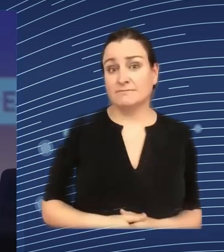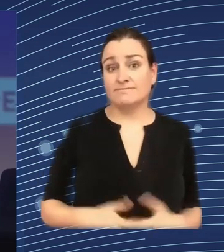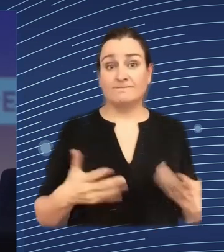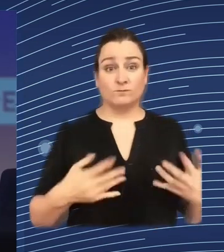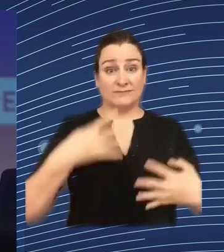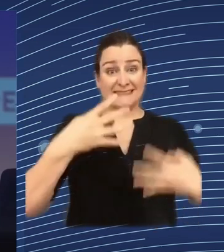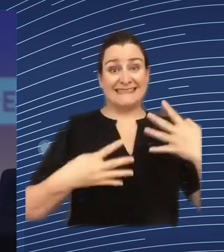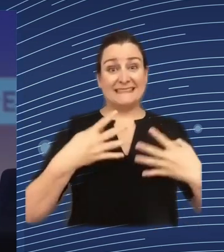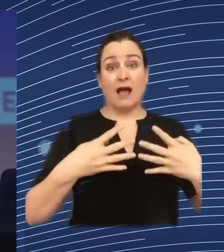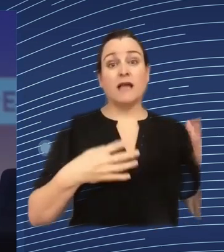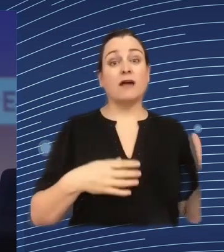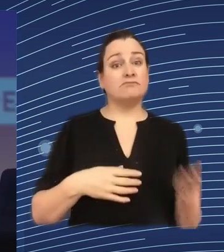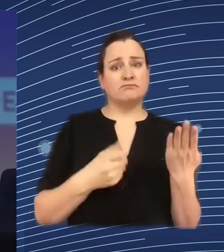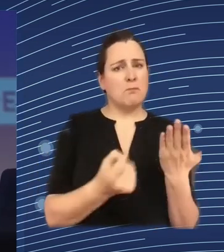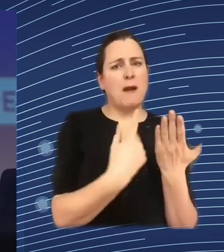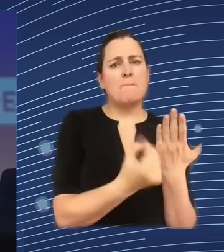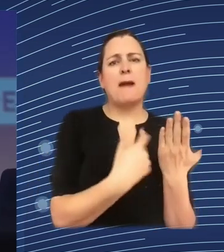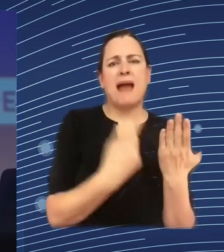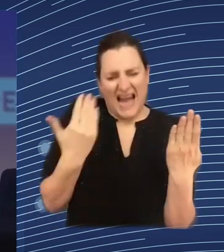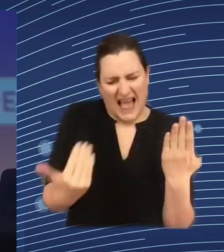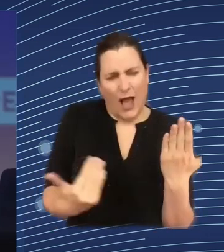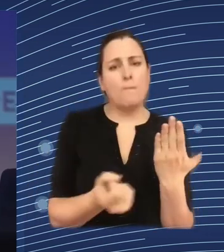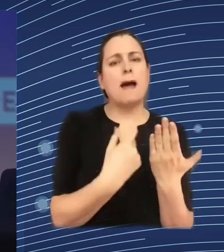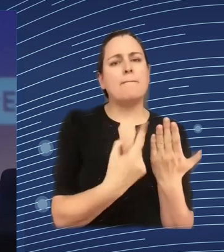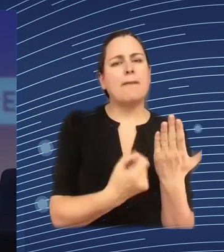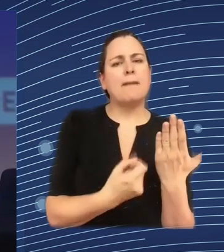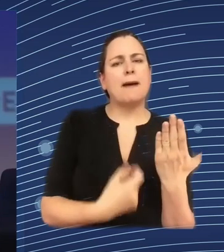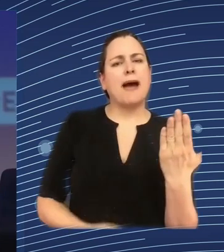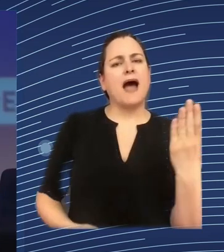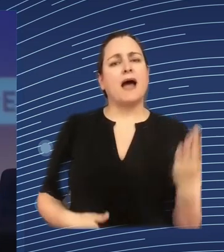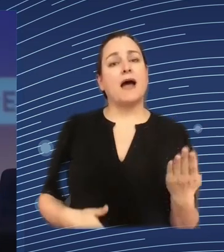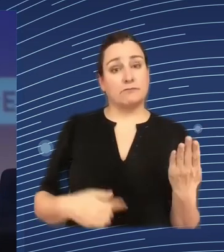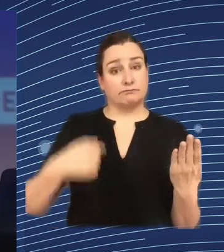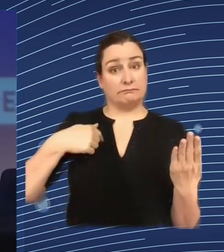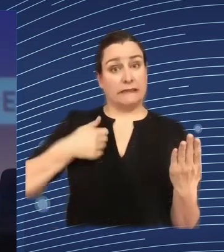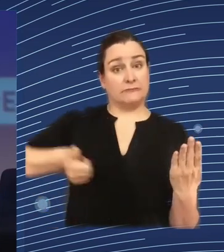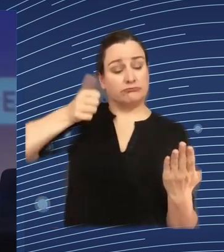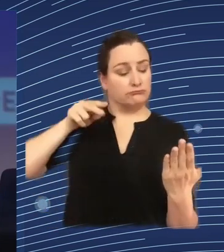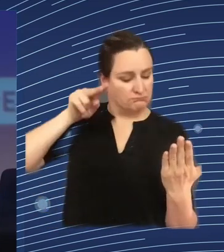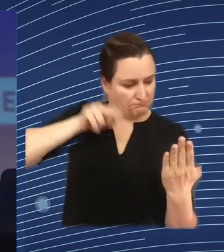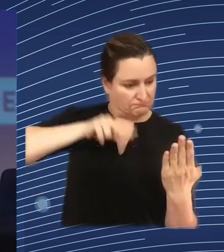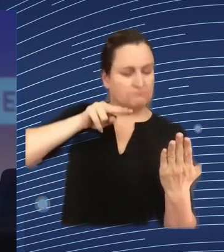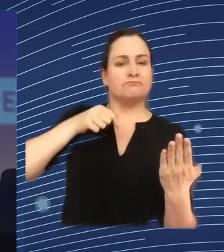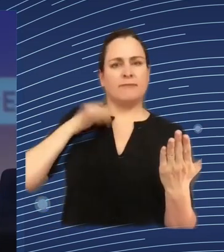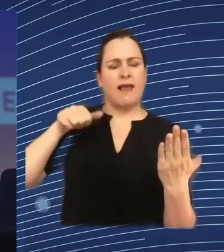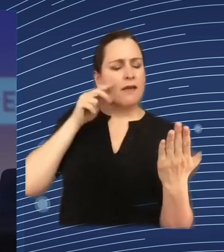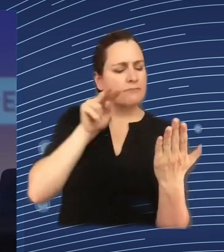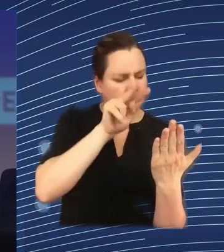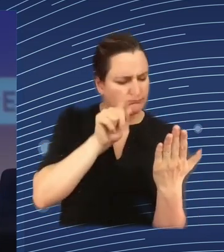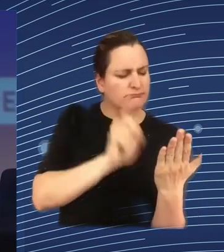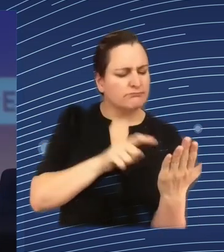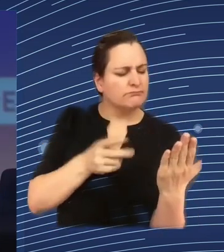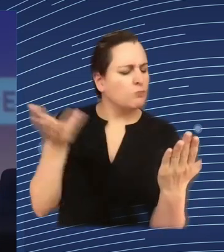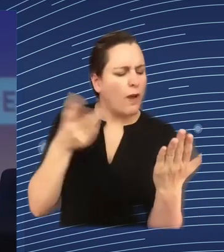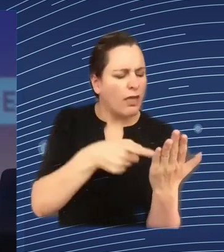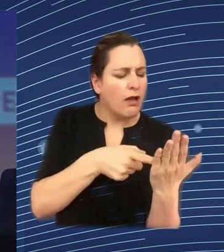without having to spend time searching for them in the logistics center employees receive